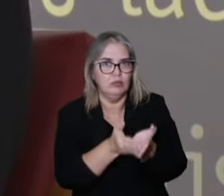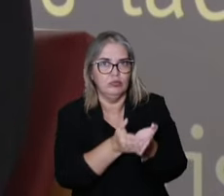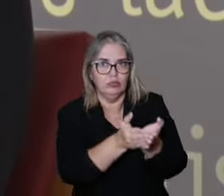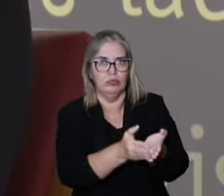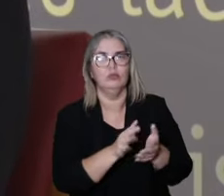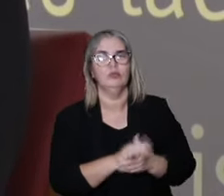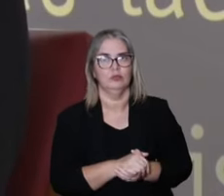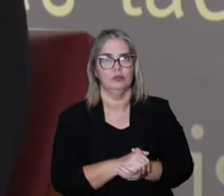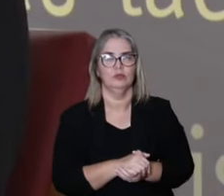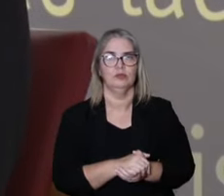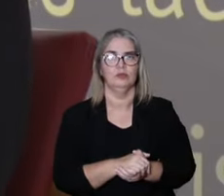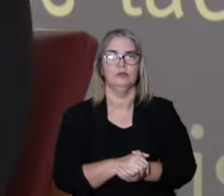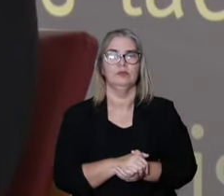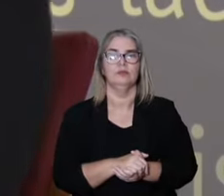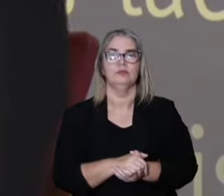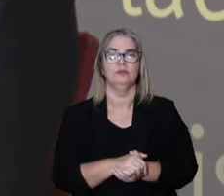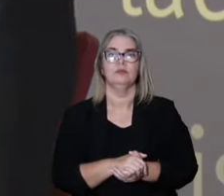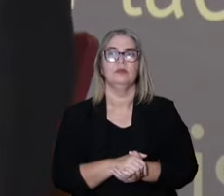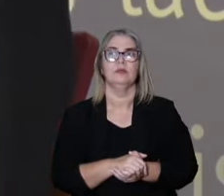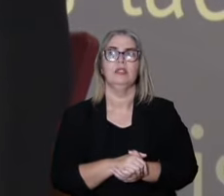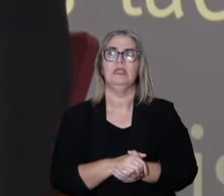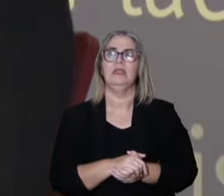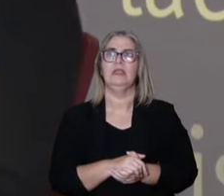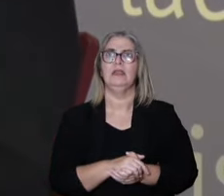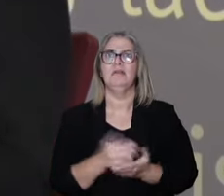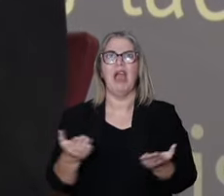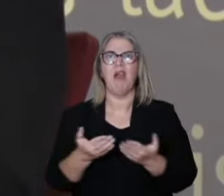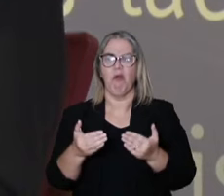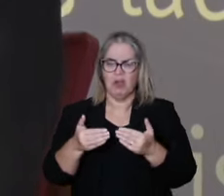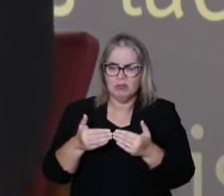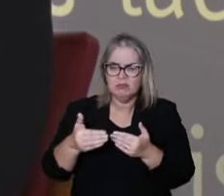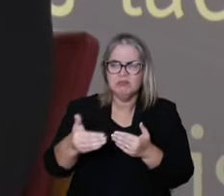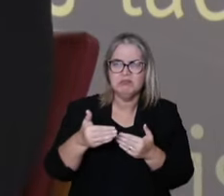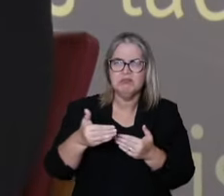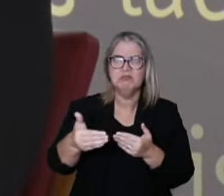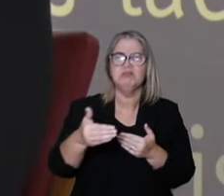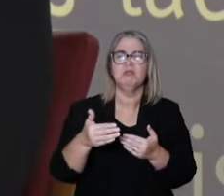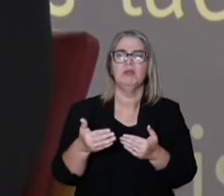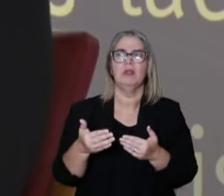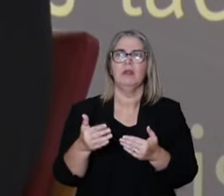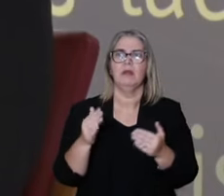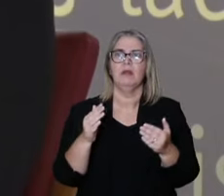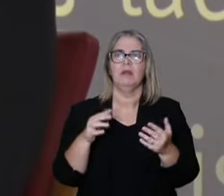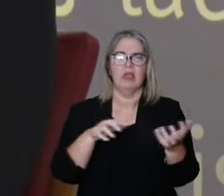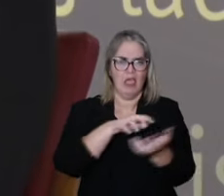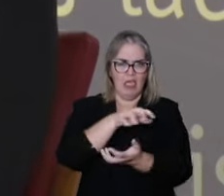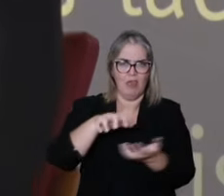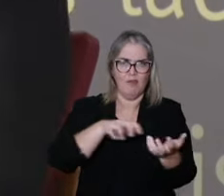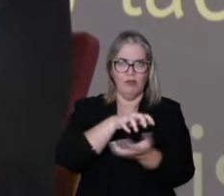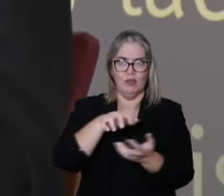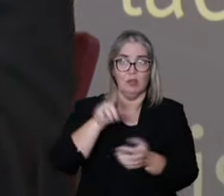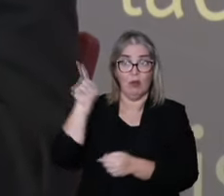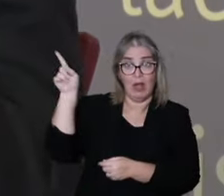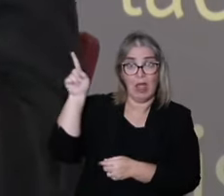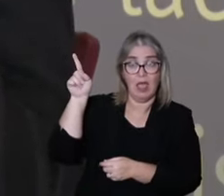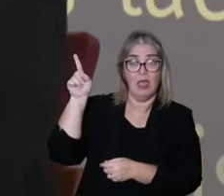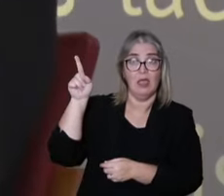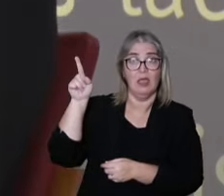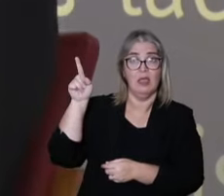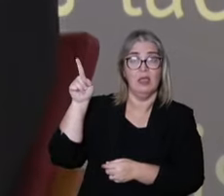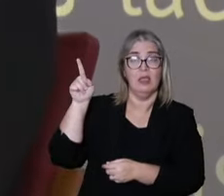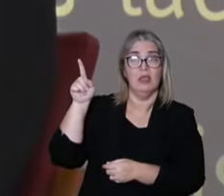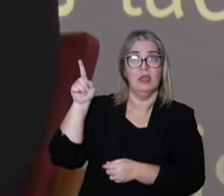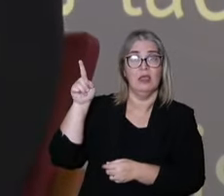not from the South-South connection. And more recently, as of this